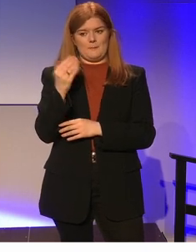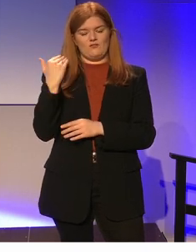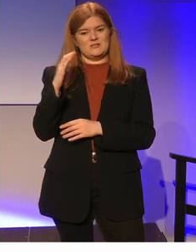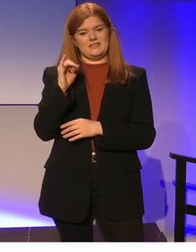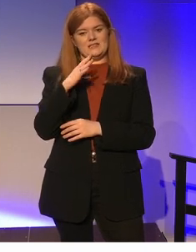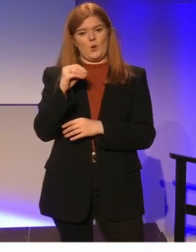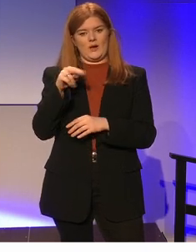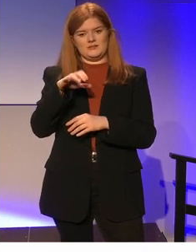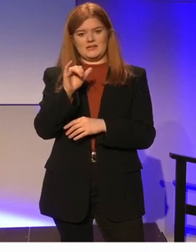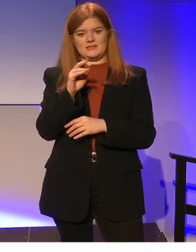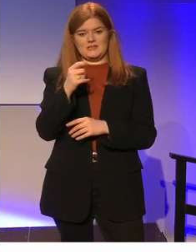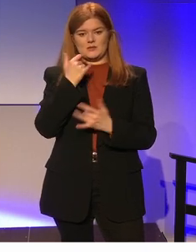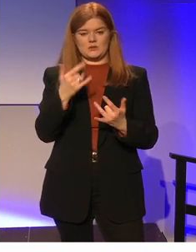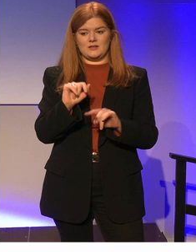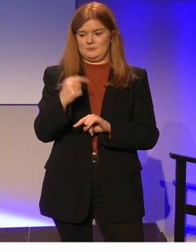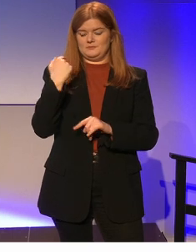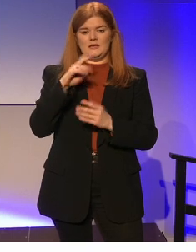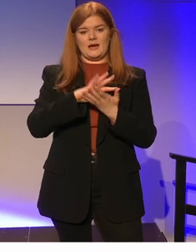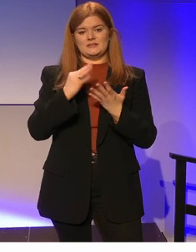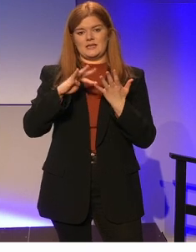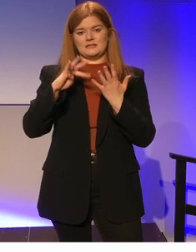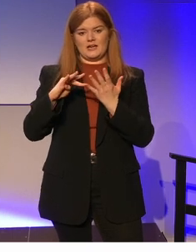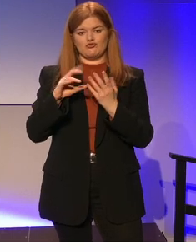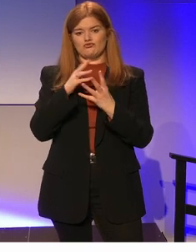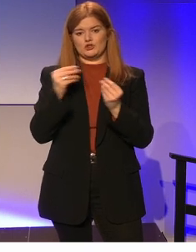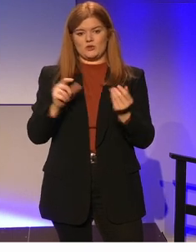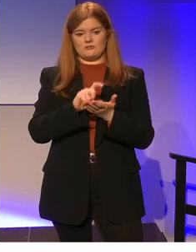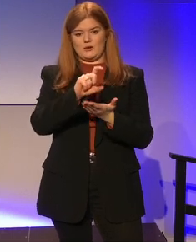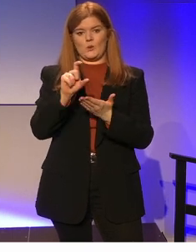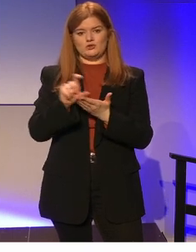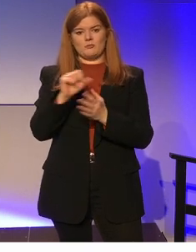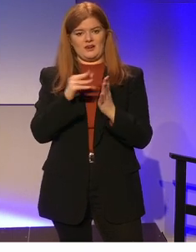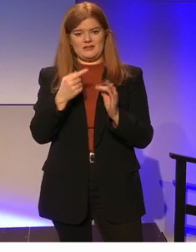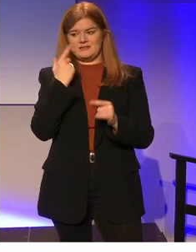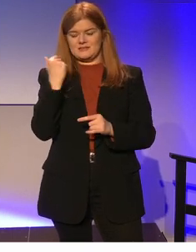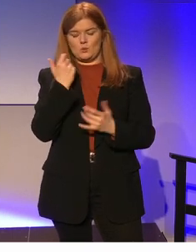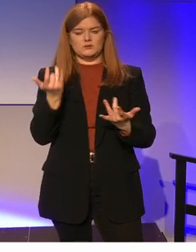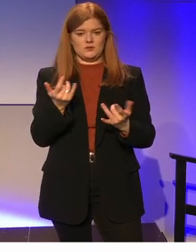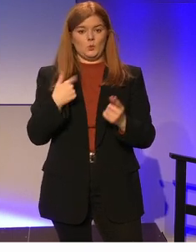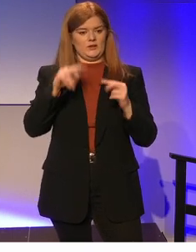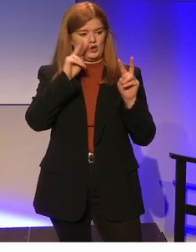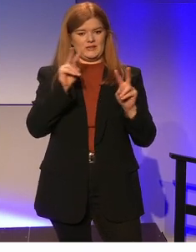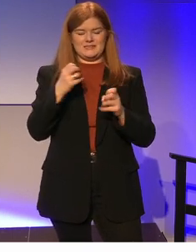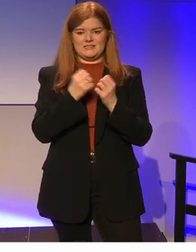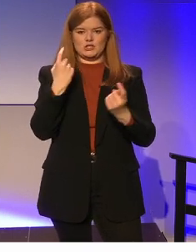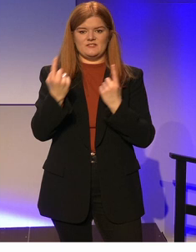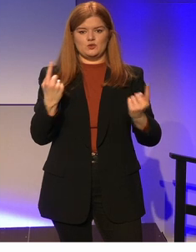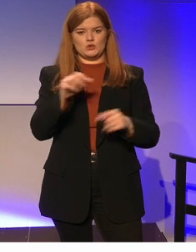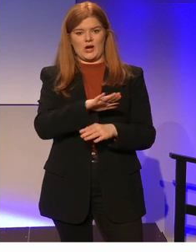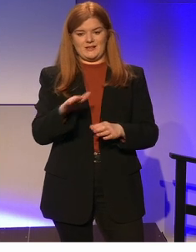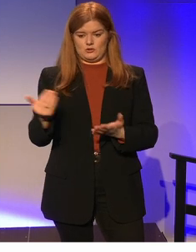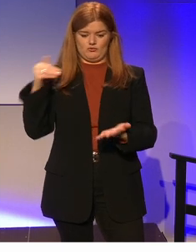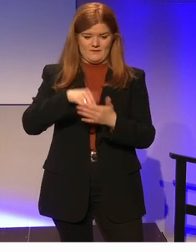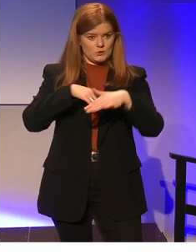NCSE, said in the 1999 resource allocation model, what Pat says is we were looking at each individual child